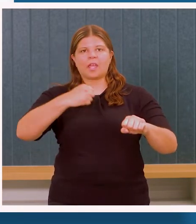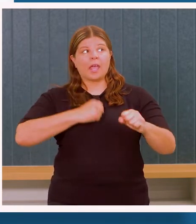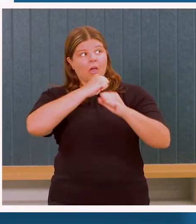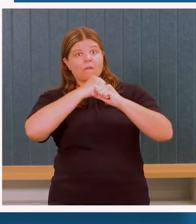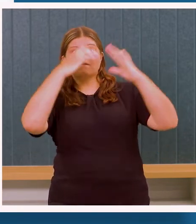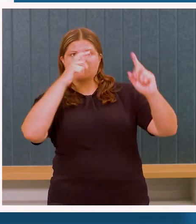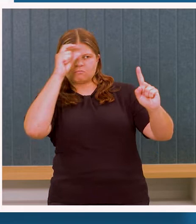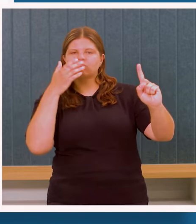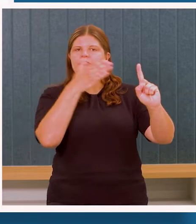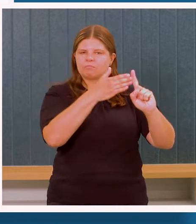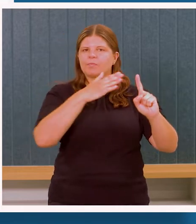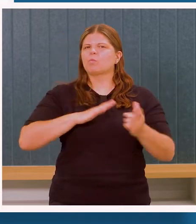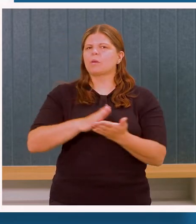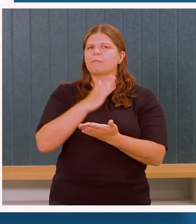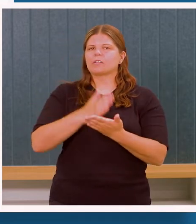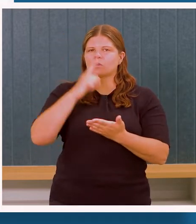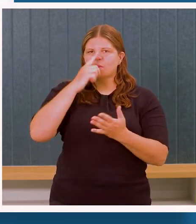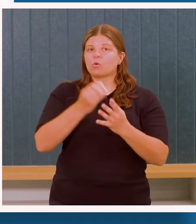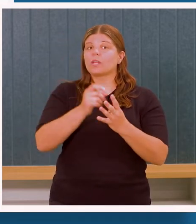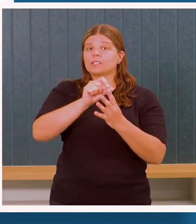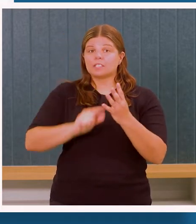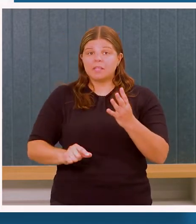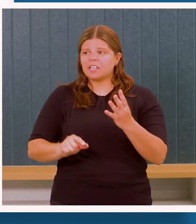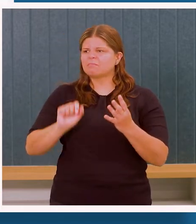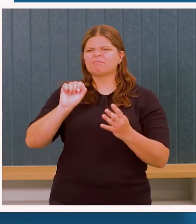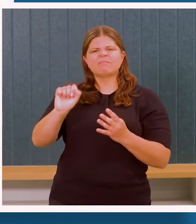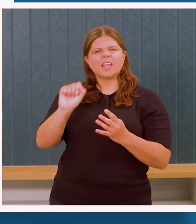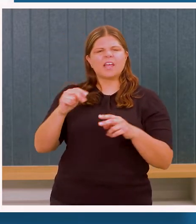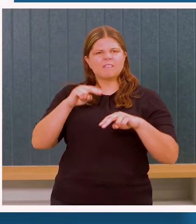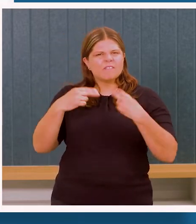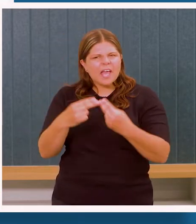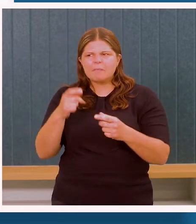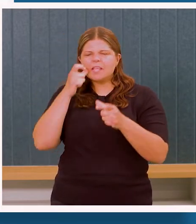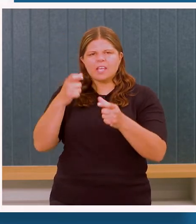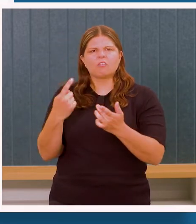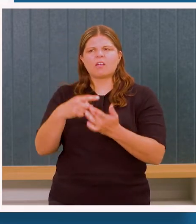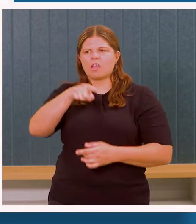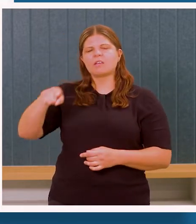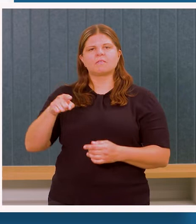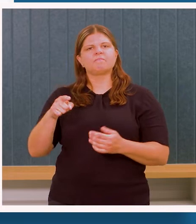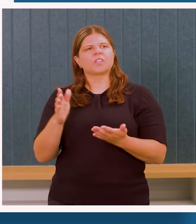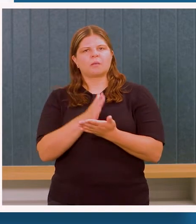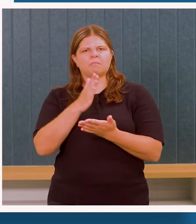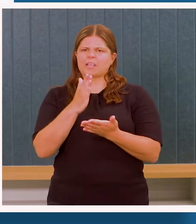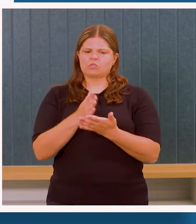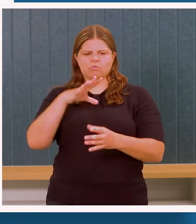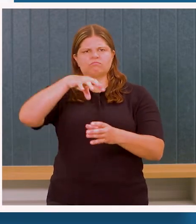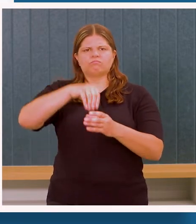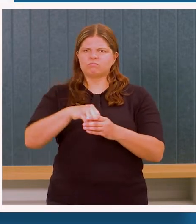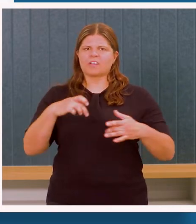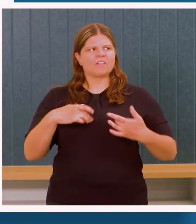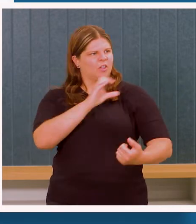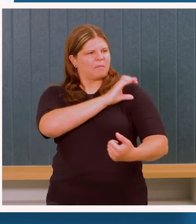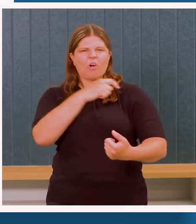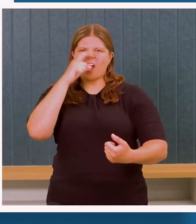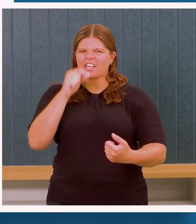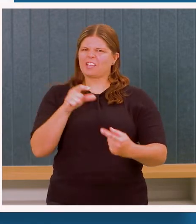and those who share their lives are engaged and feel empowered to live as they choose in a